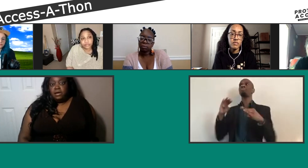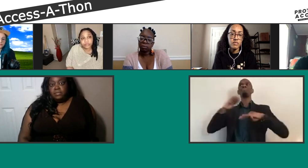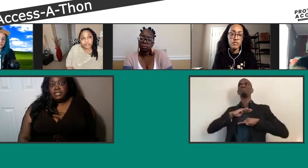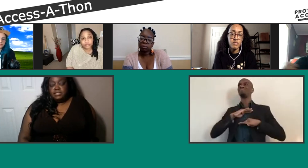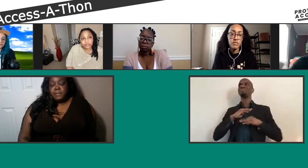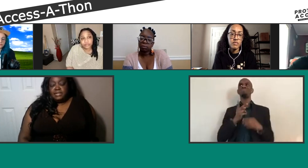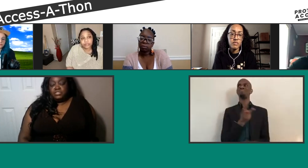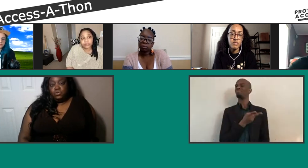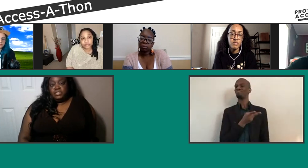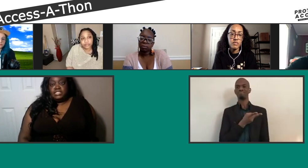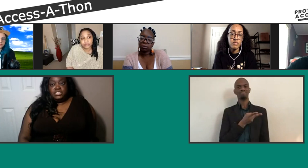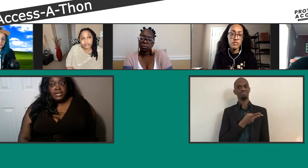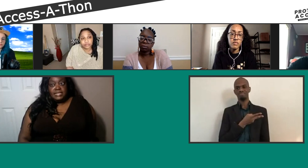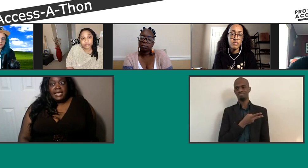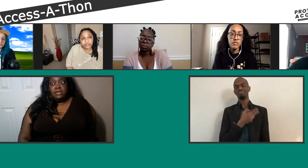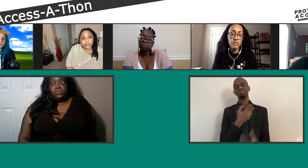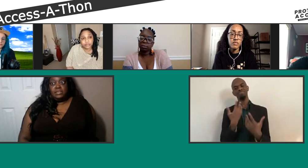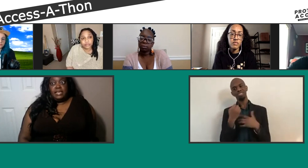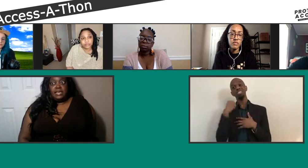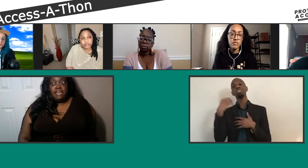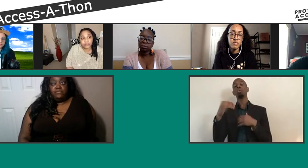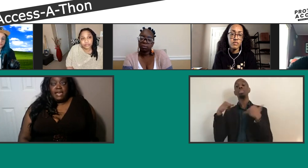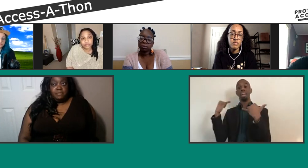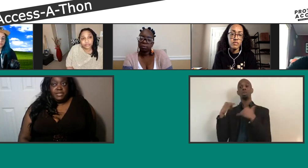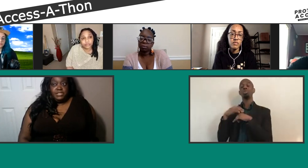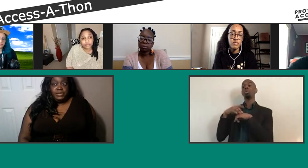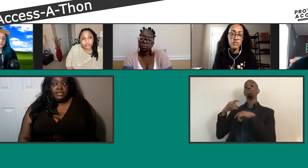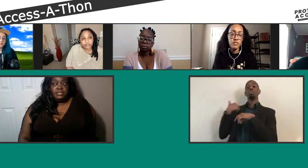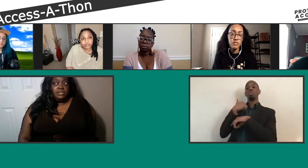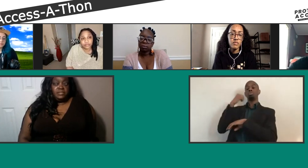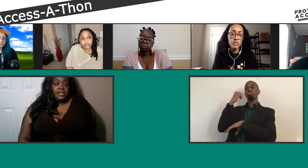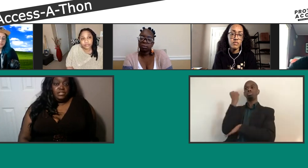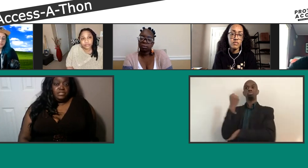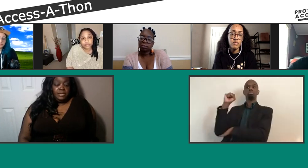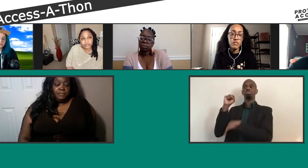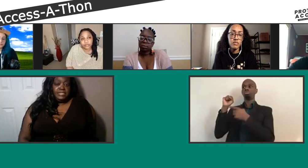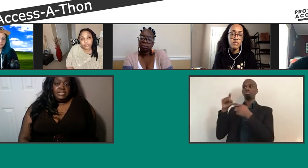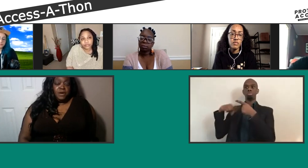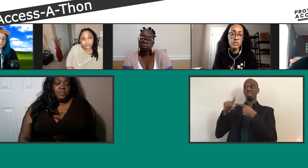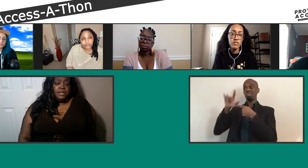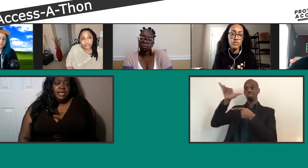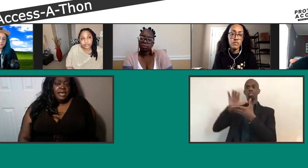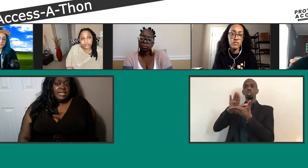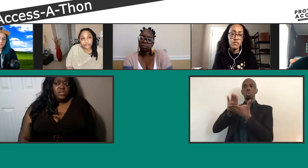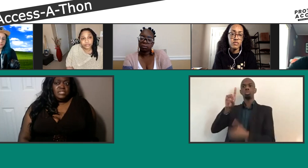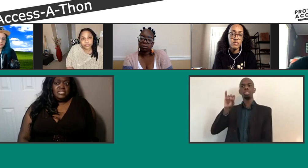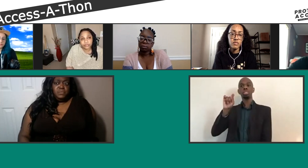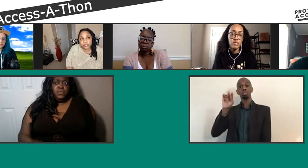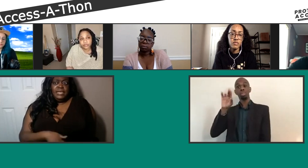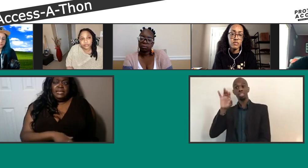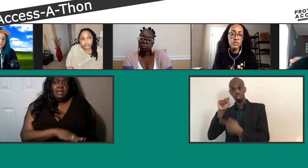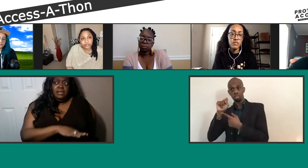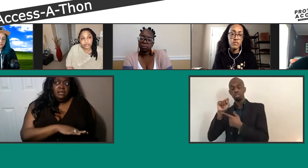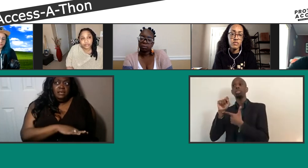Independent School District and what they have not been doing, as well as the Plano Police Department, as well as just